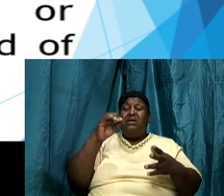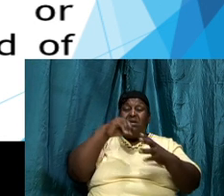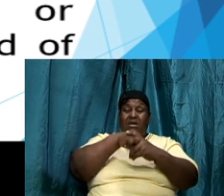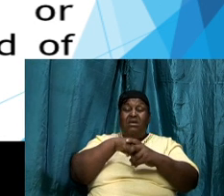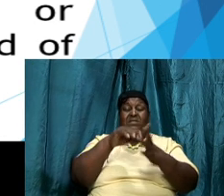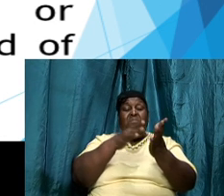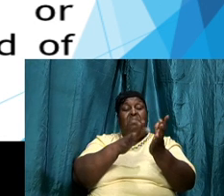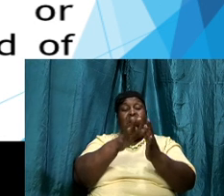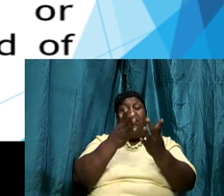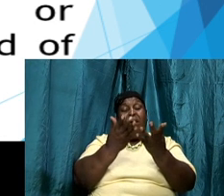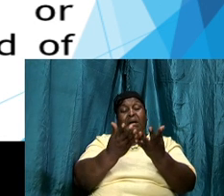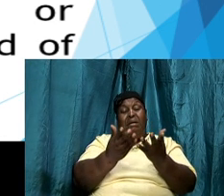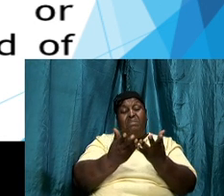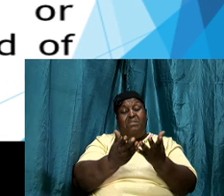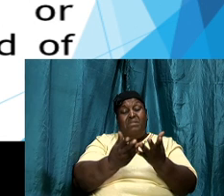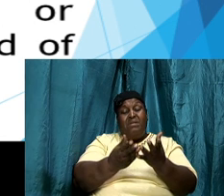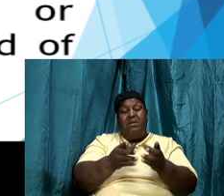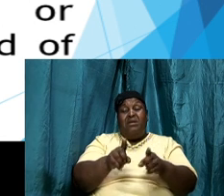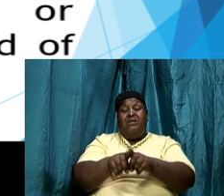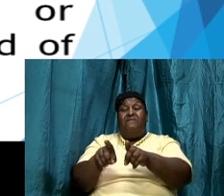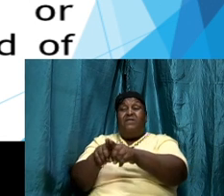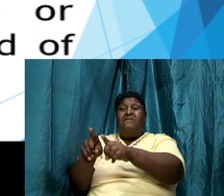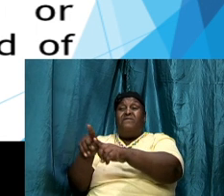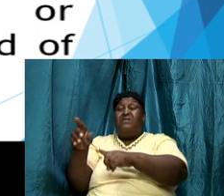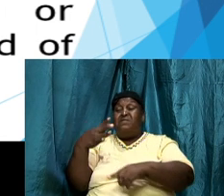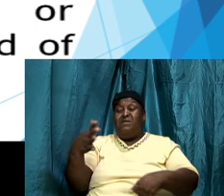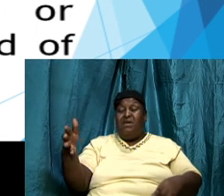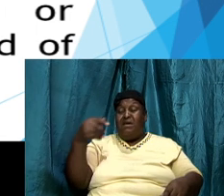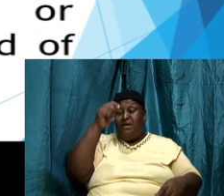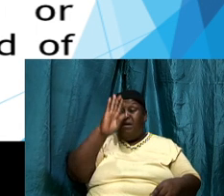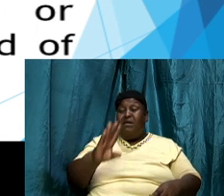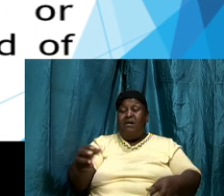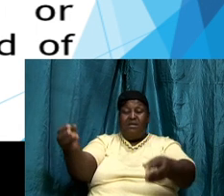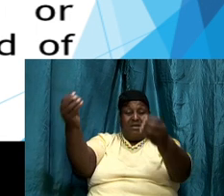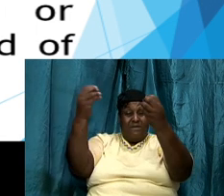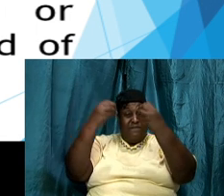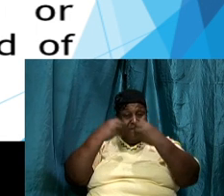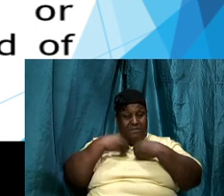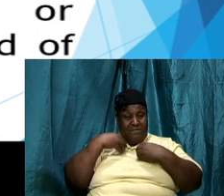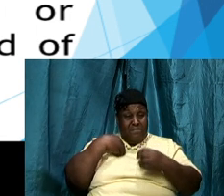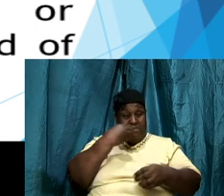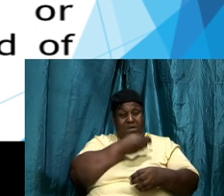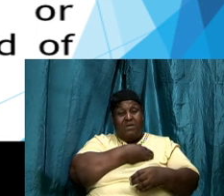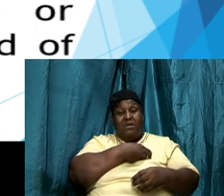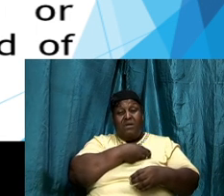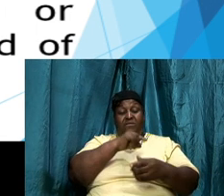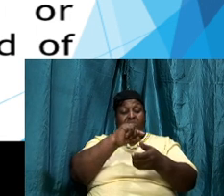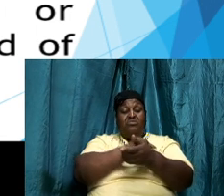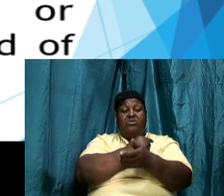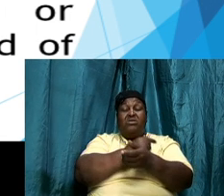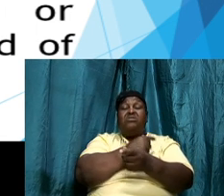the different episodes that God gave us from Genesis right over to Revelation